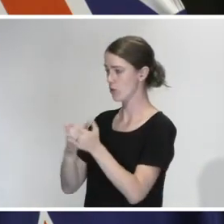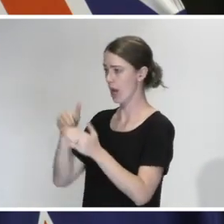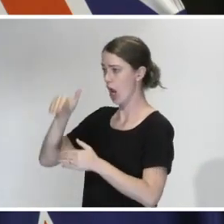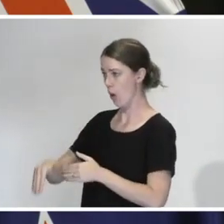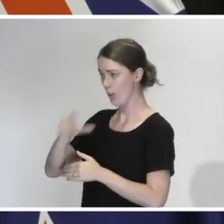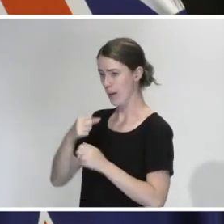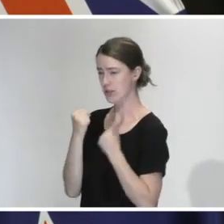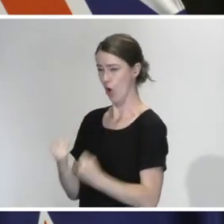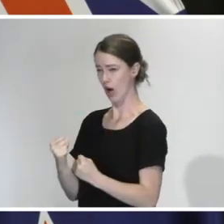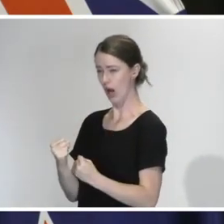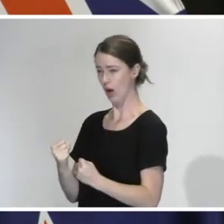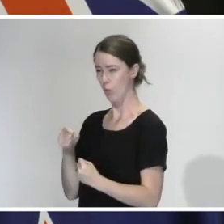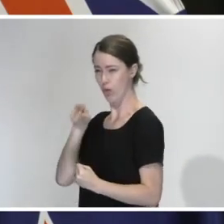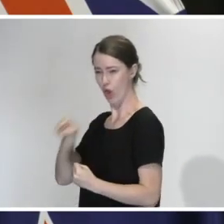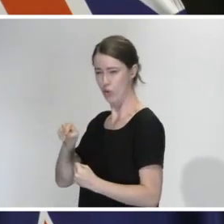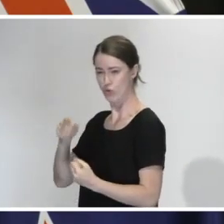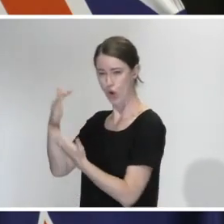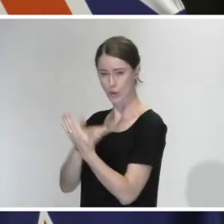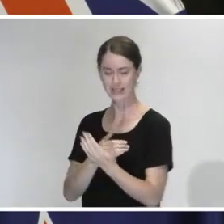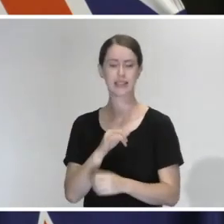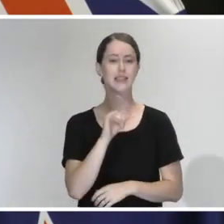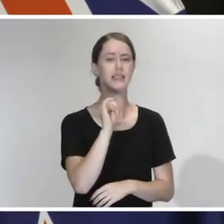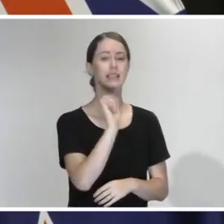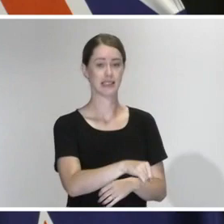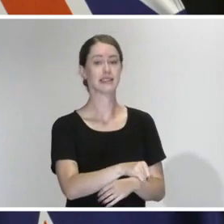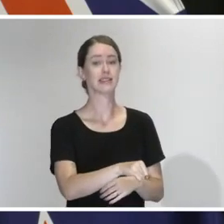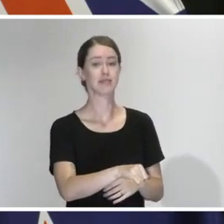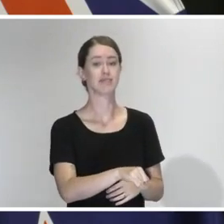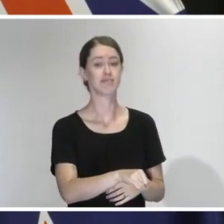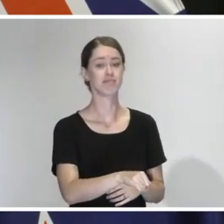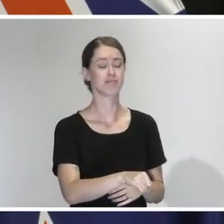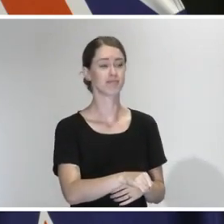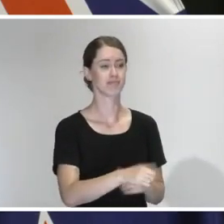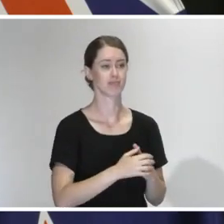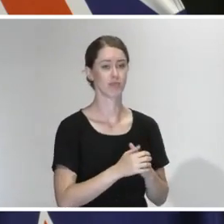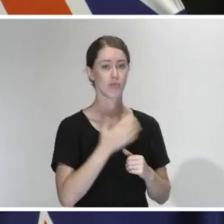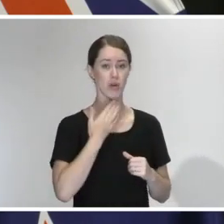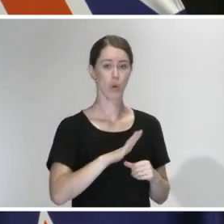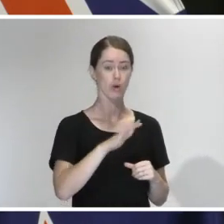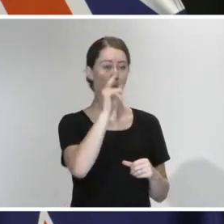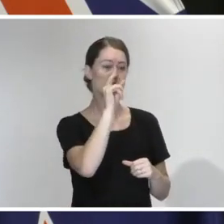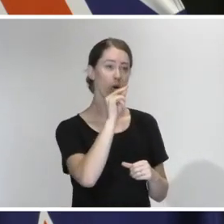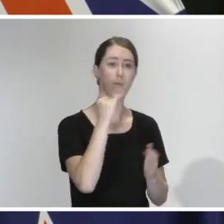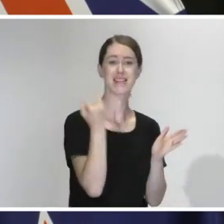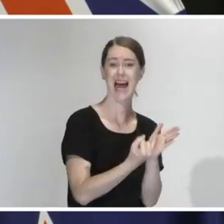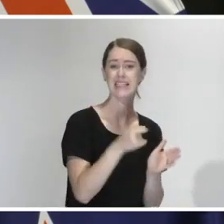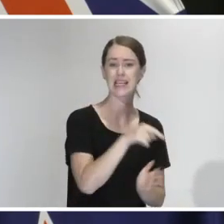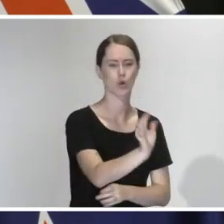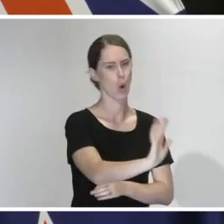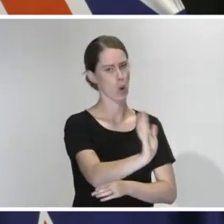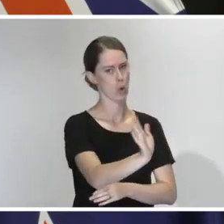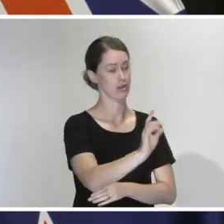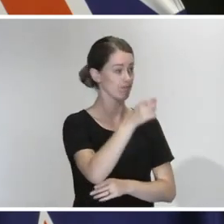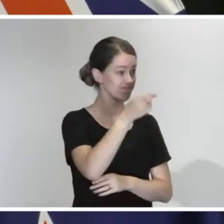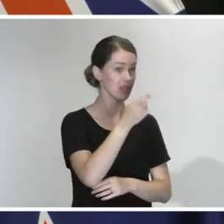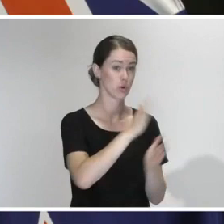and as I've said, I've already flagged that we are looking again to leave no room for error at the border. And so I warn New